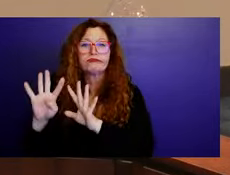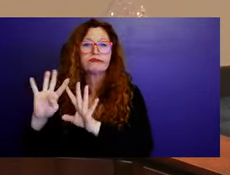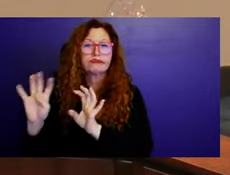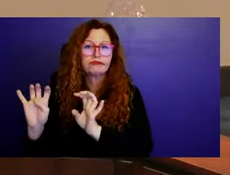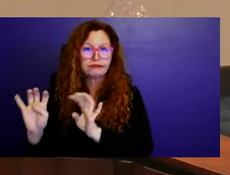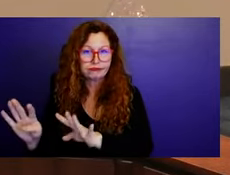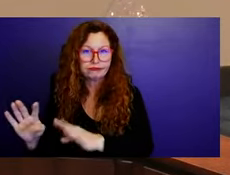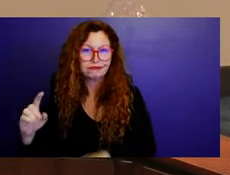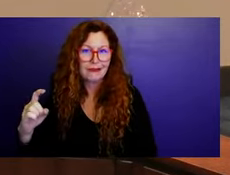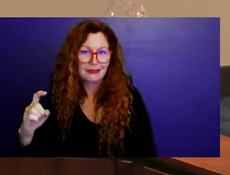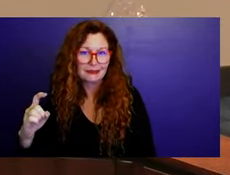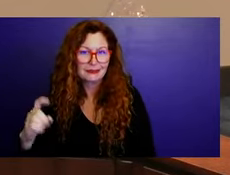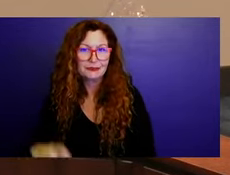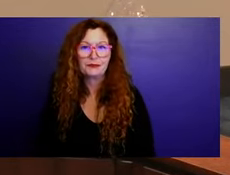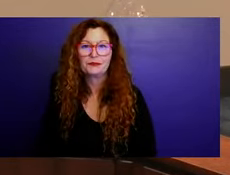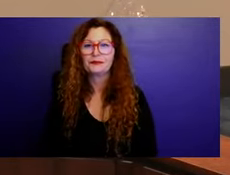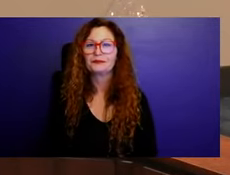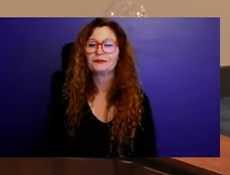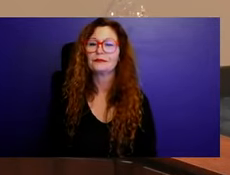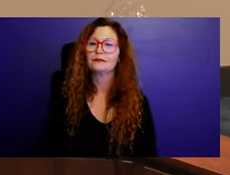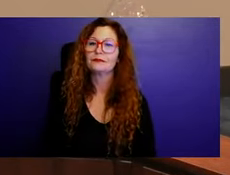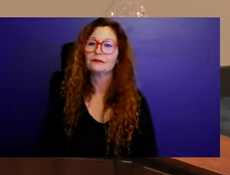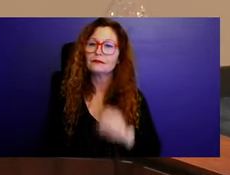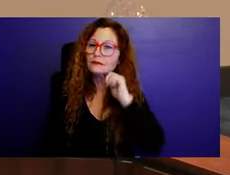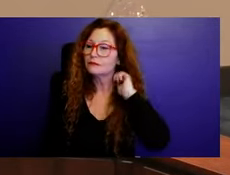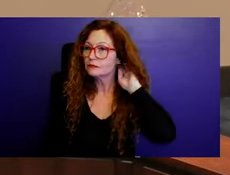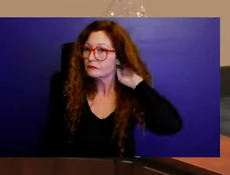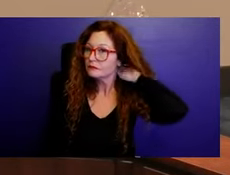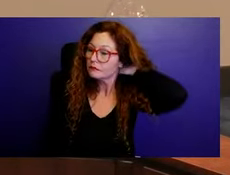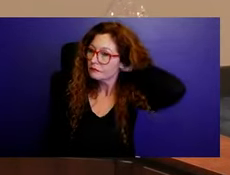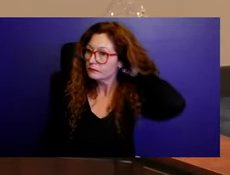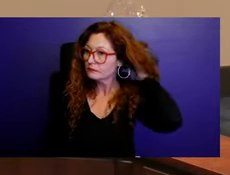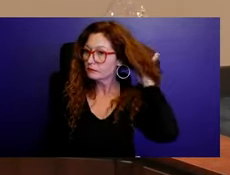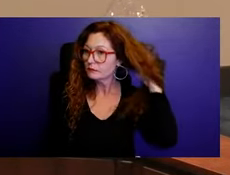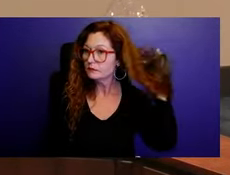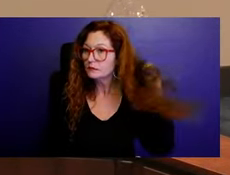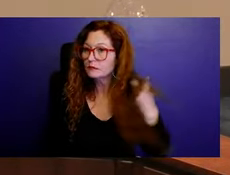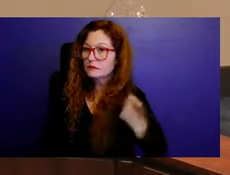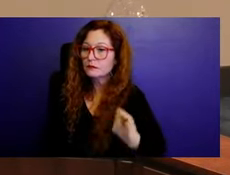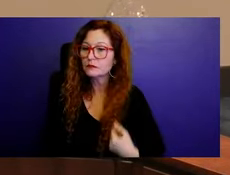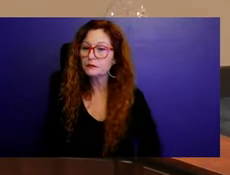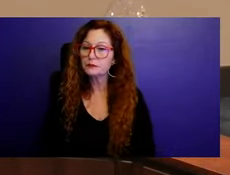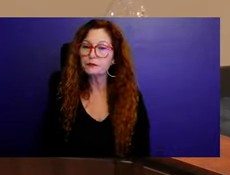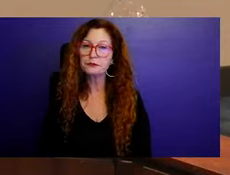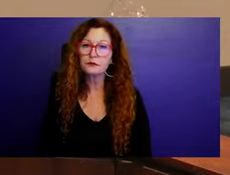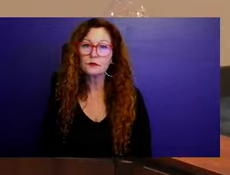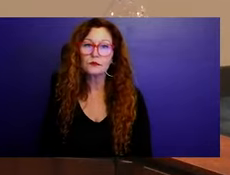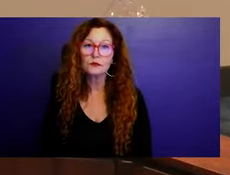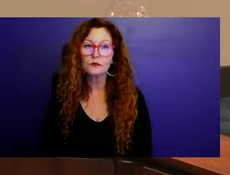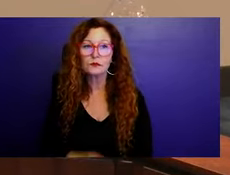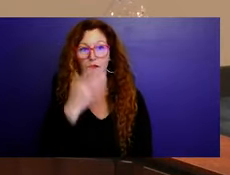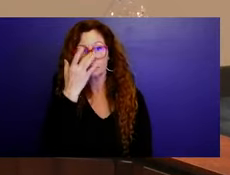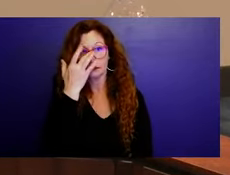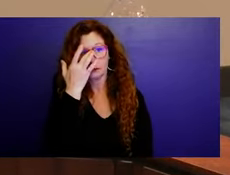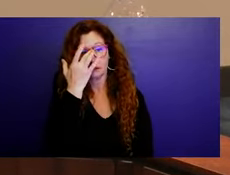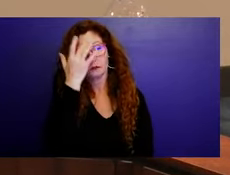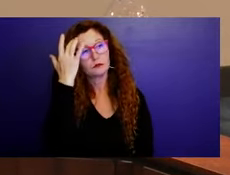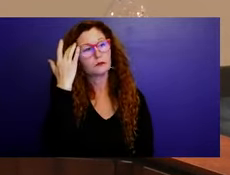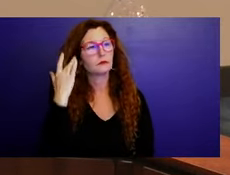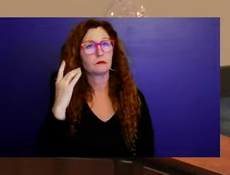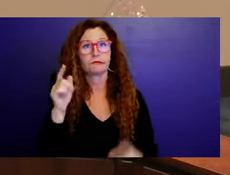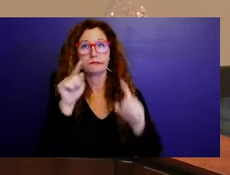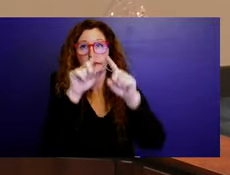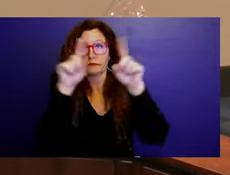voluntary annexation. Okay. Gotcha. And that, so are there any areas in what